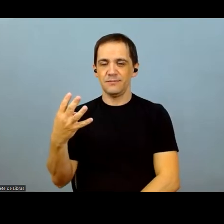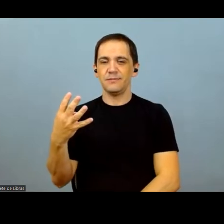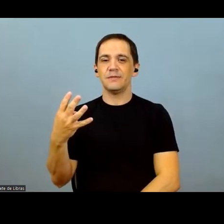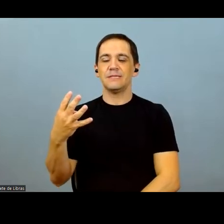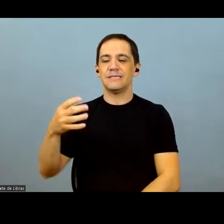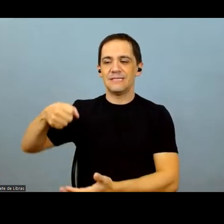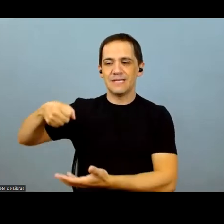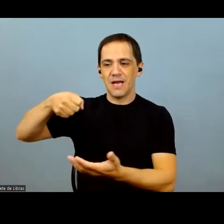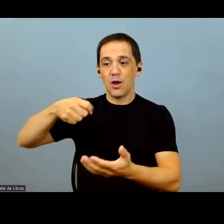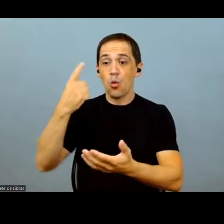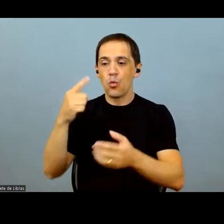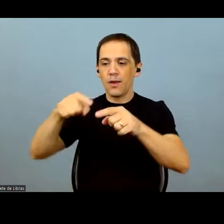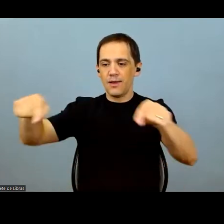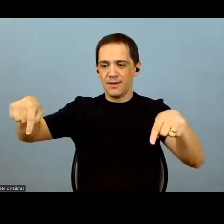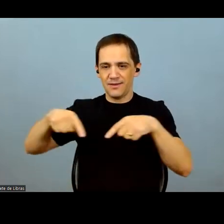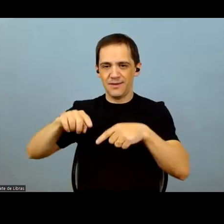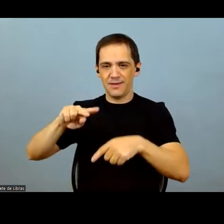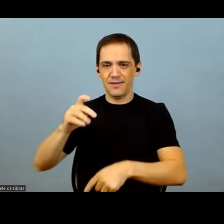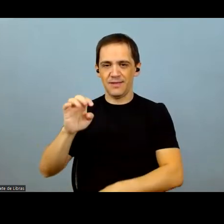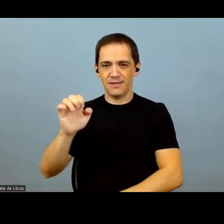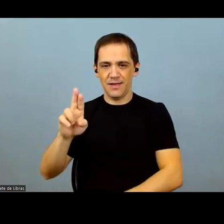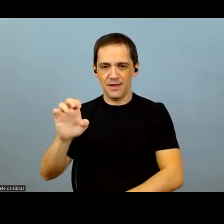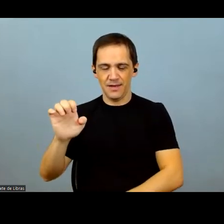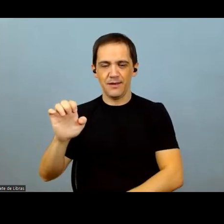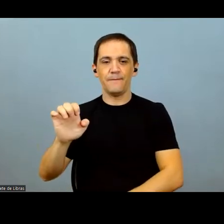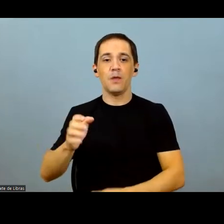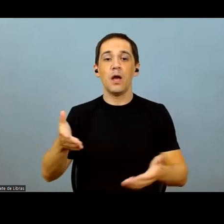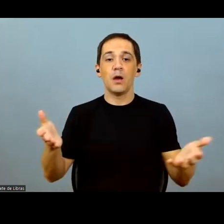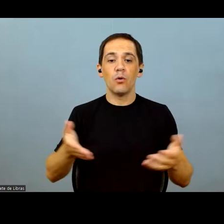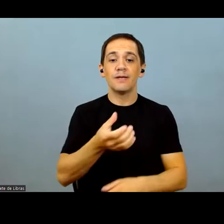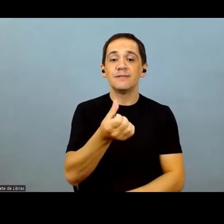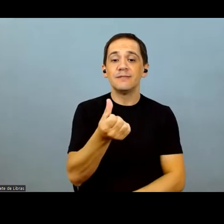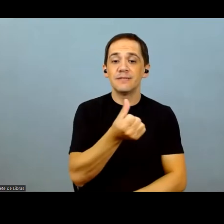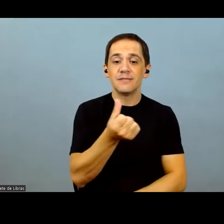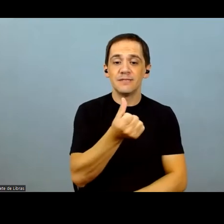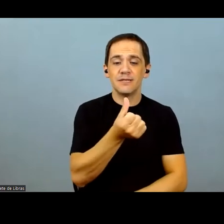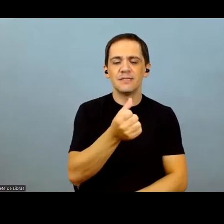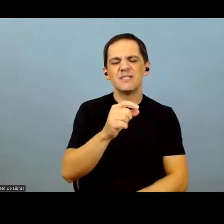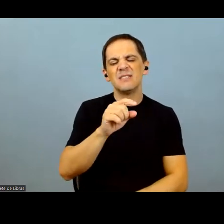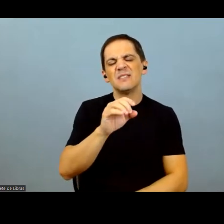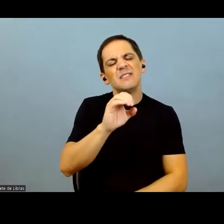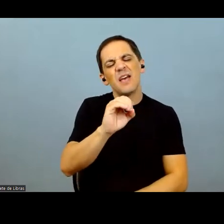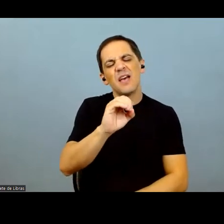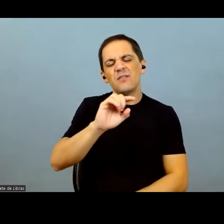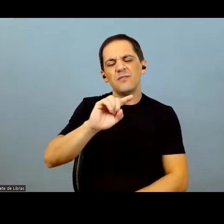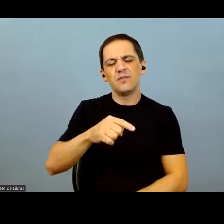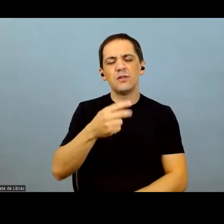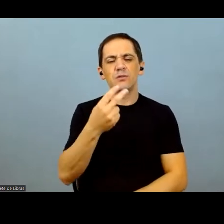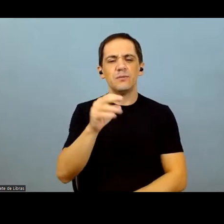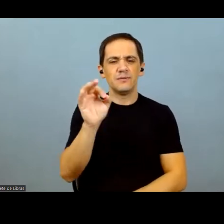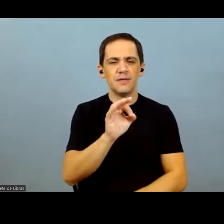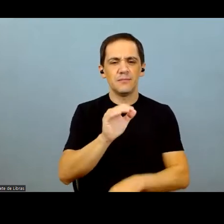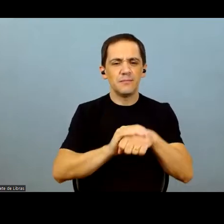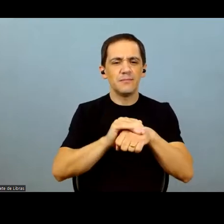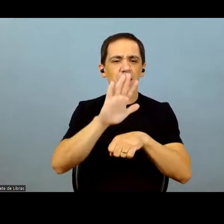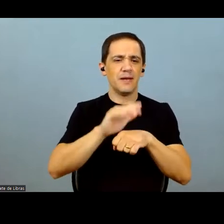hectare. This year, 66.7 bags per hectare, 0.2